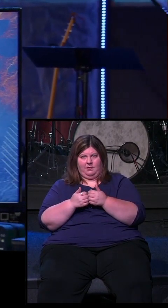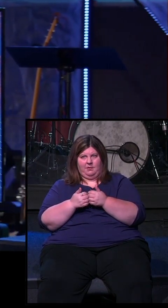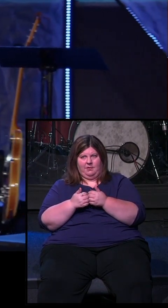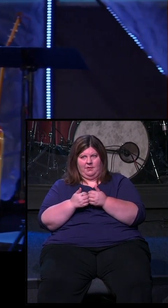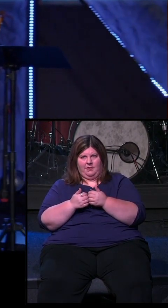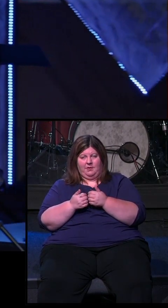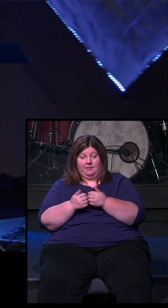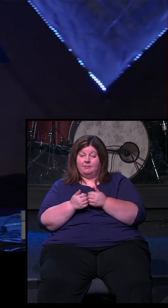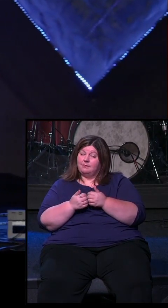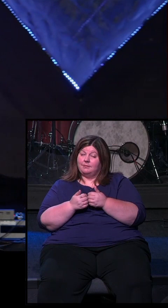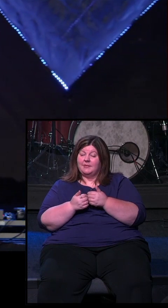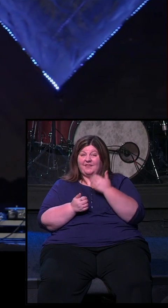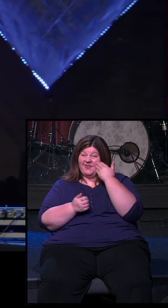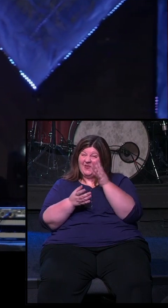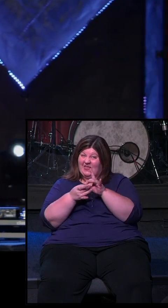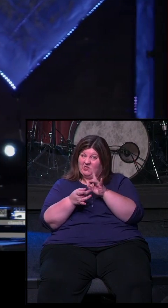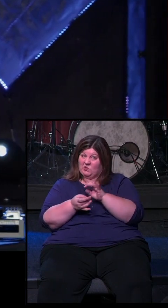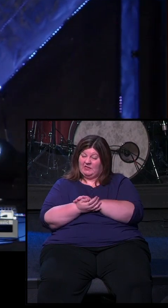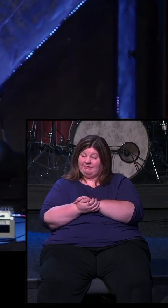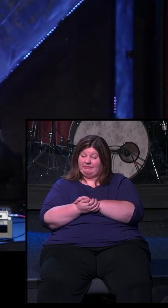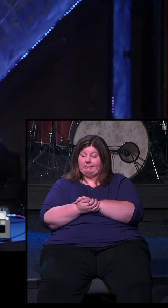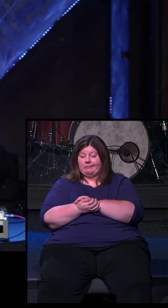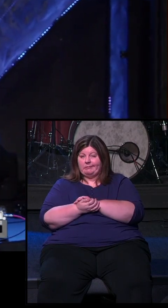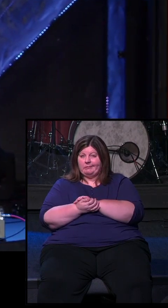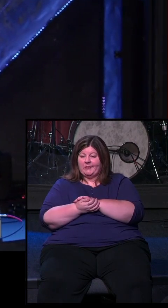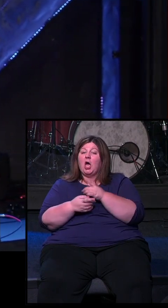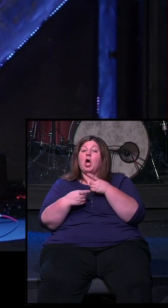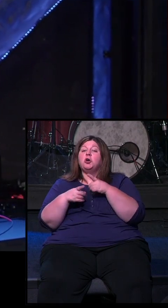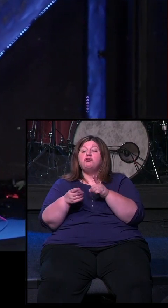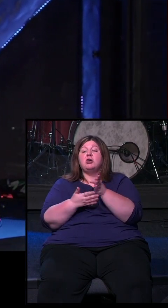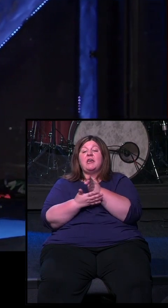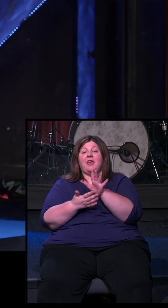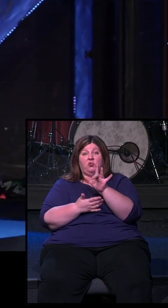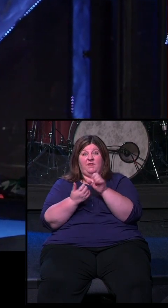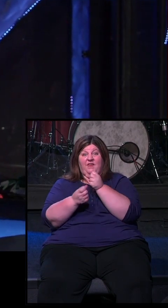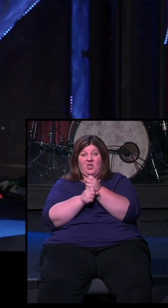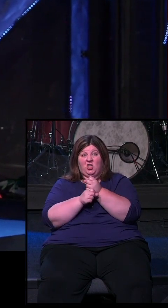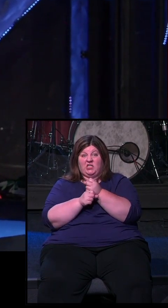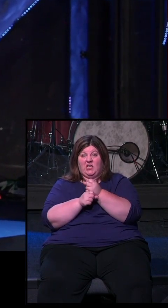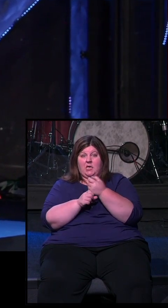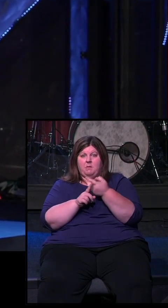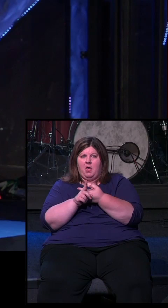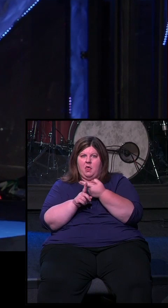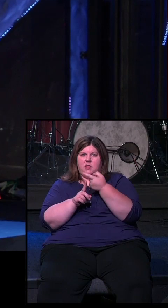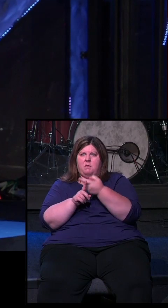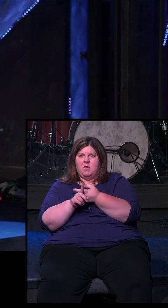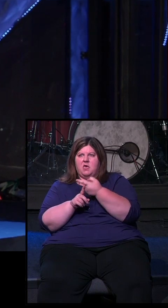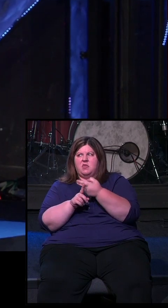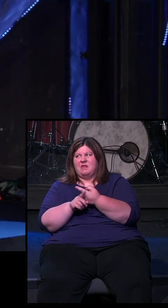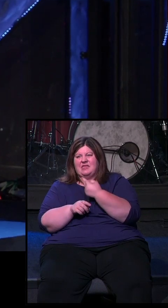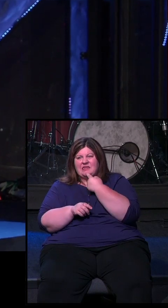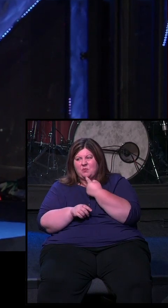And if you know the story of Abraham, during those 25 years, with every monthly disappointment, with every